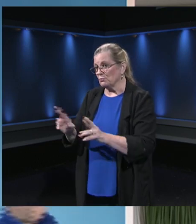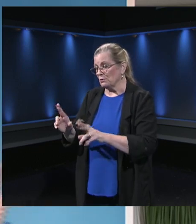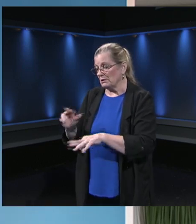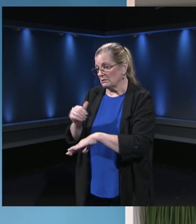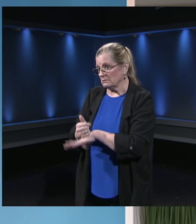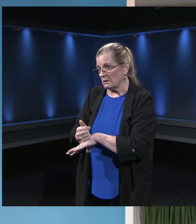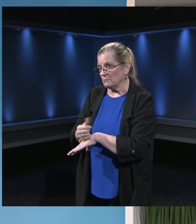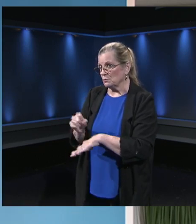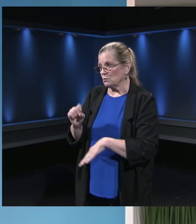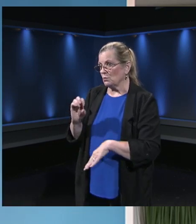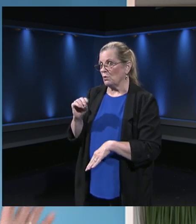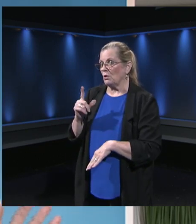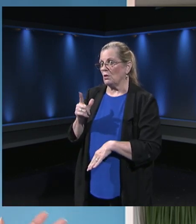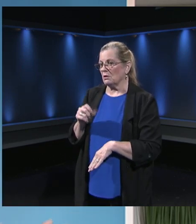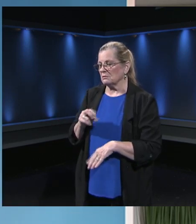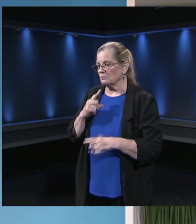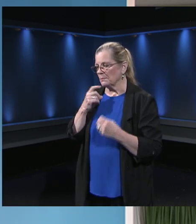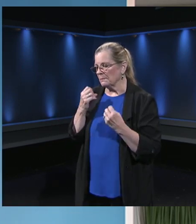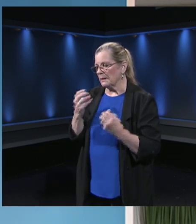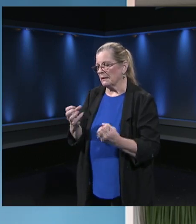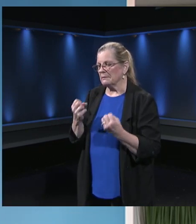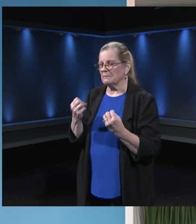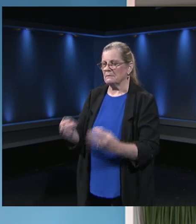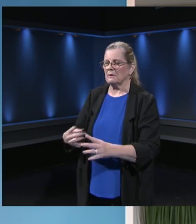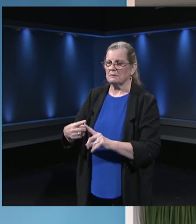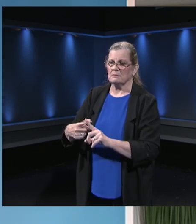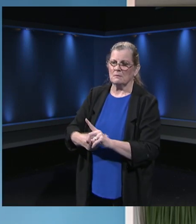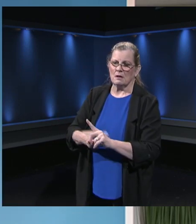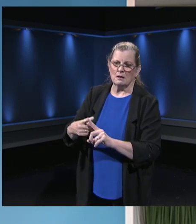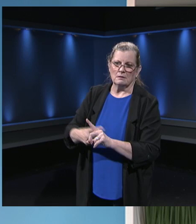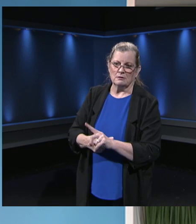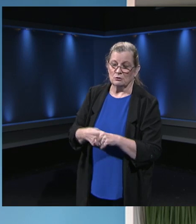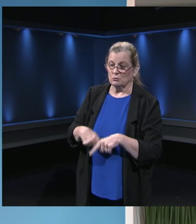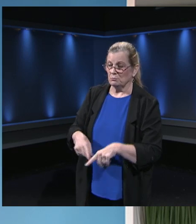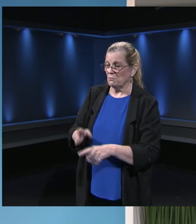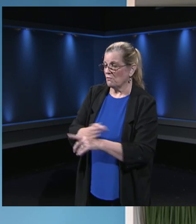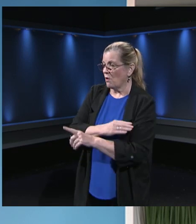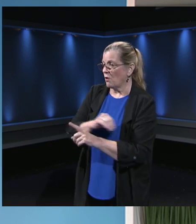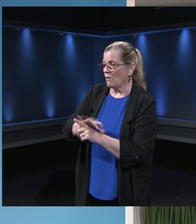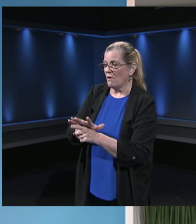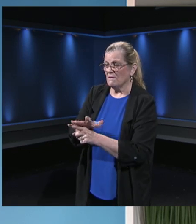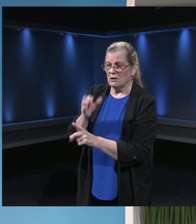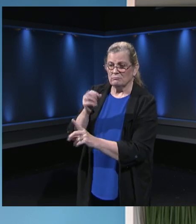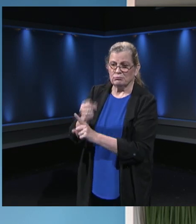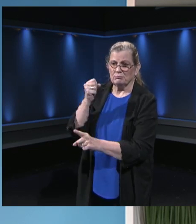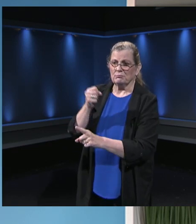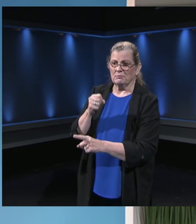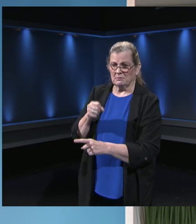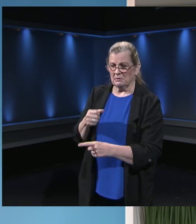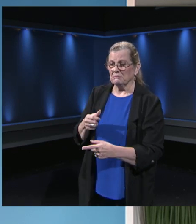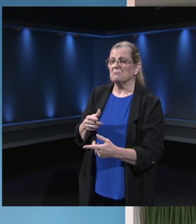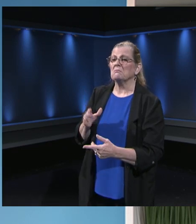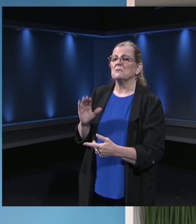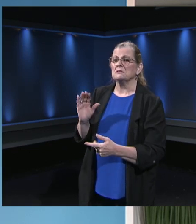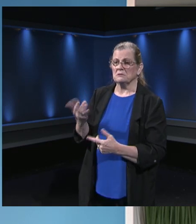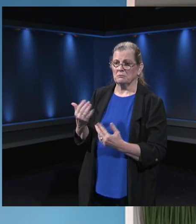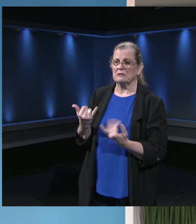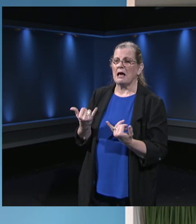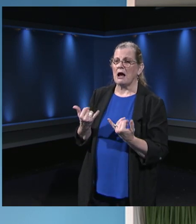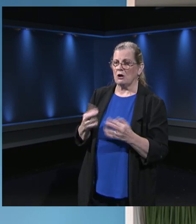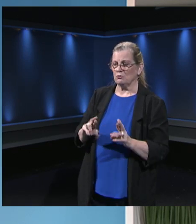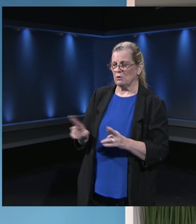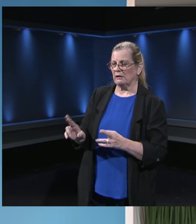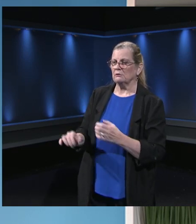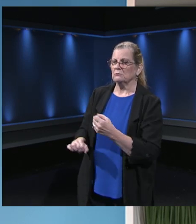prior to COVID even. And so we have a lot of support personnel that are there and ready and able to support those 17